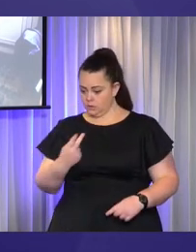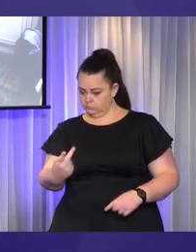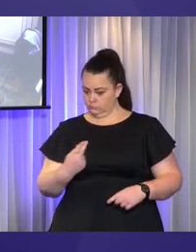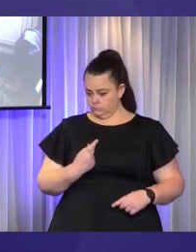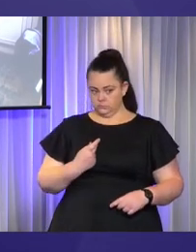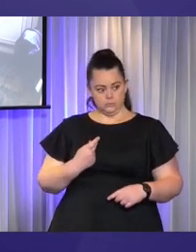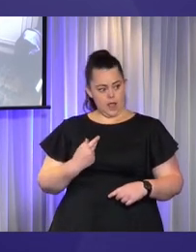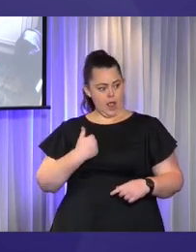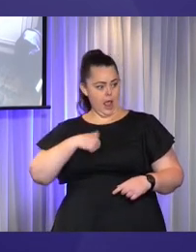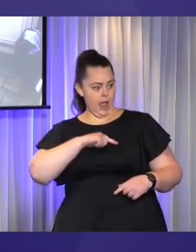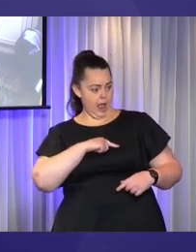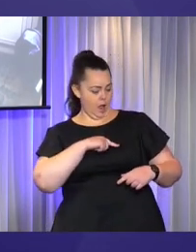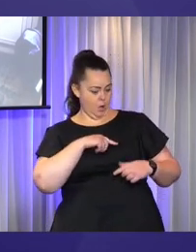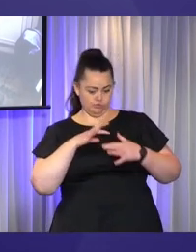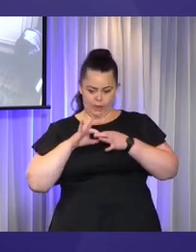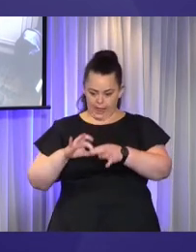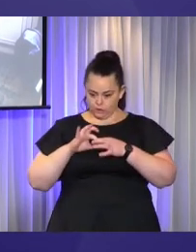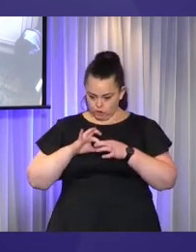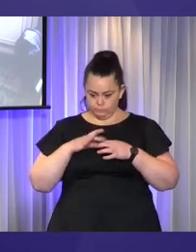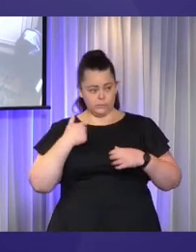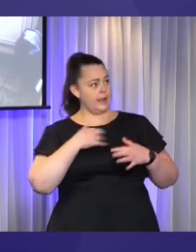or not profoundly affects each other.